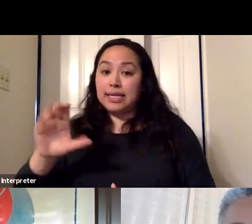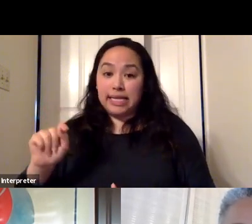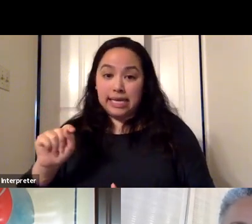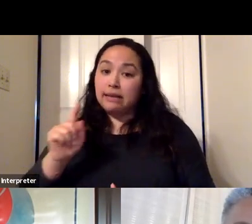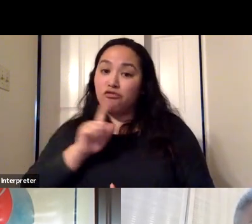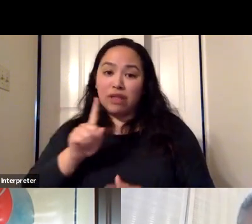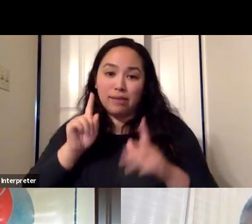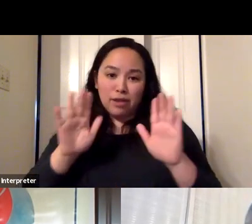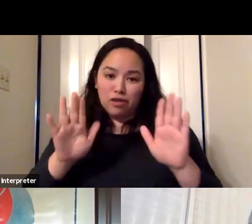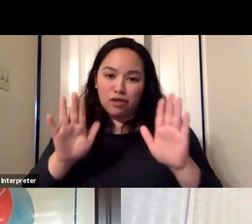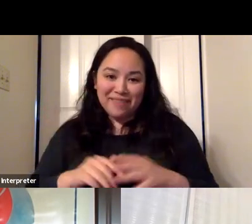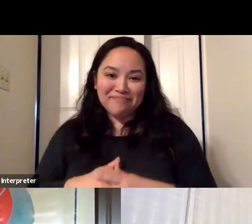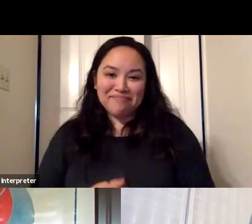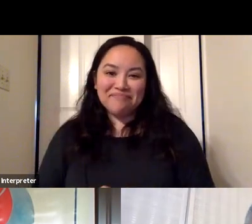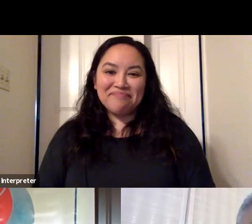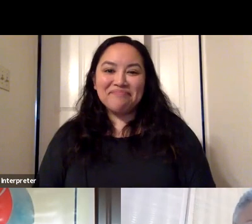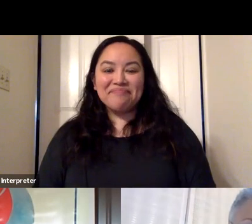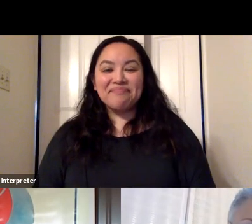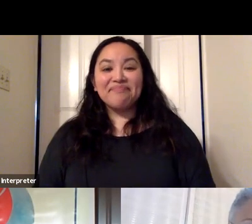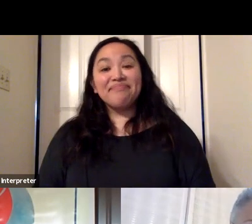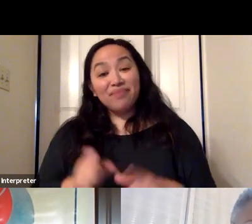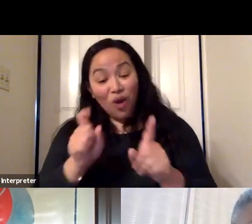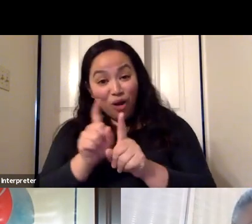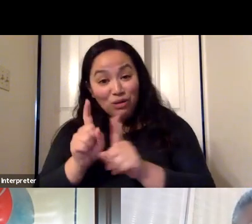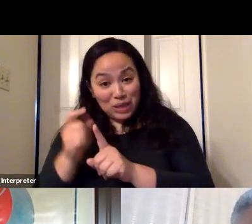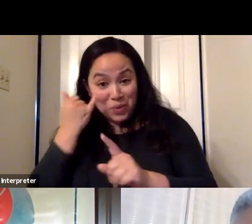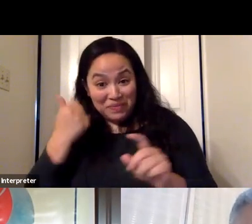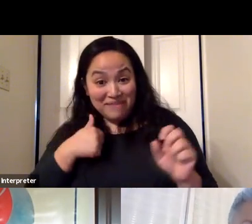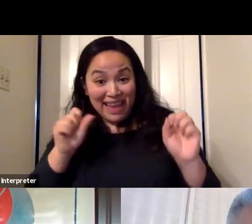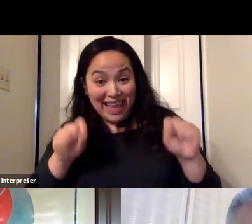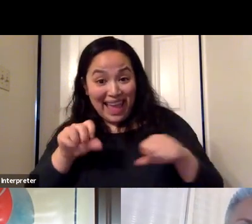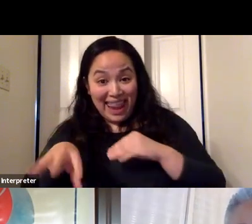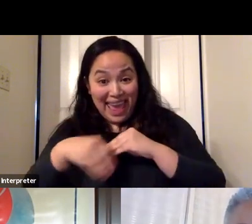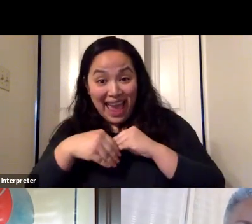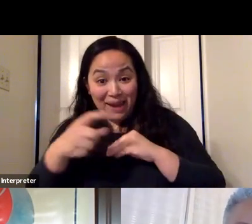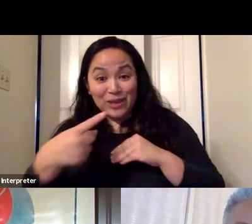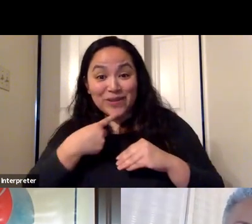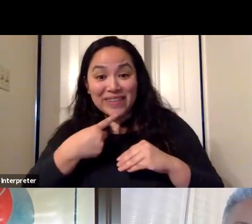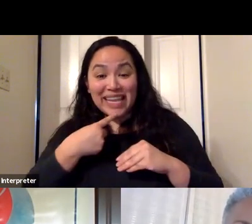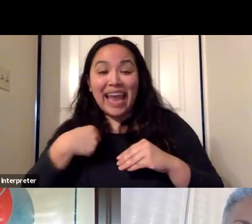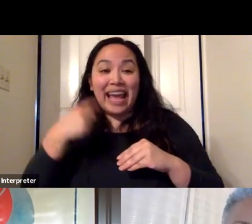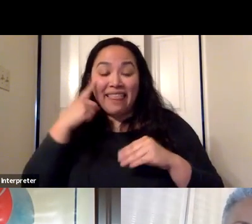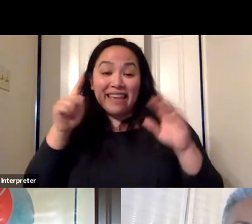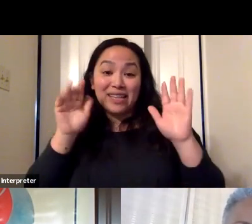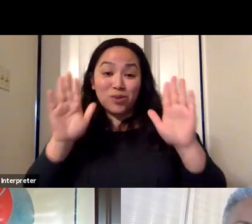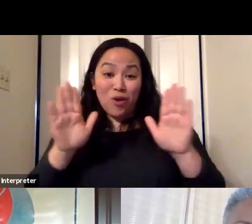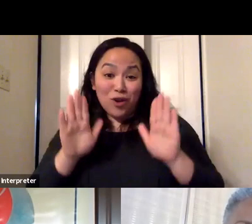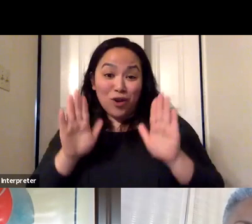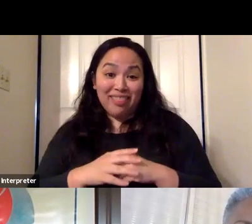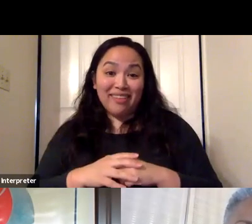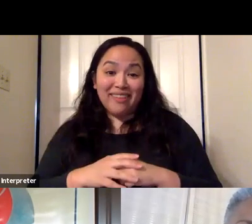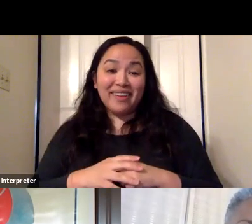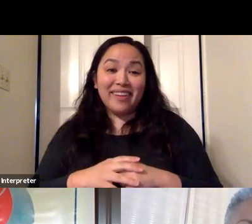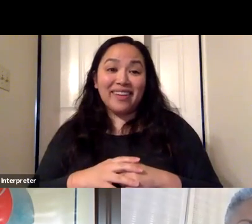tremendous, most definitely. The other thing, if I make me to add to what you were saying that I think is really wonderful that's currently happening